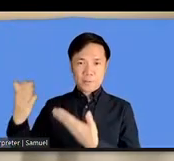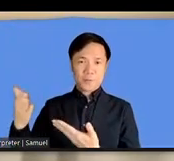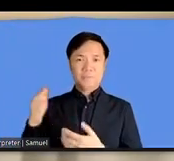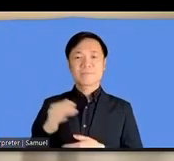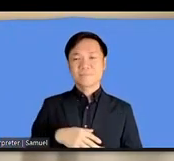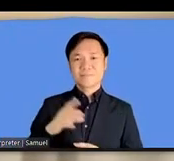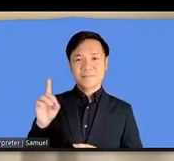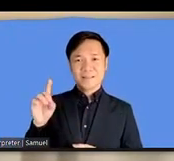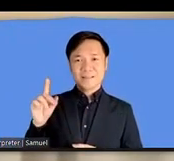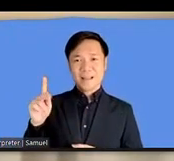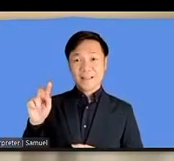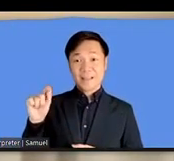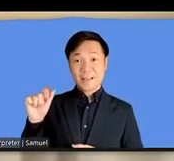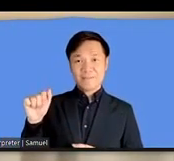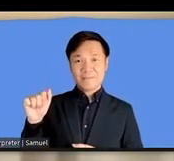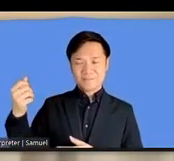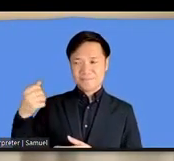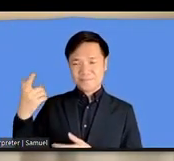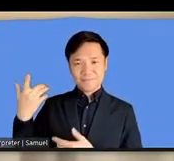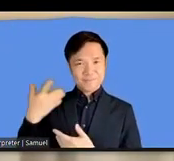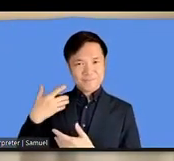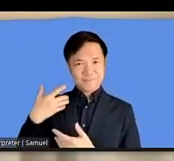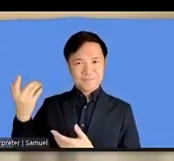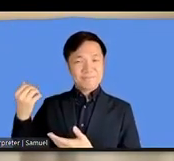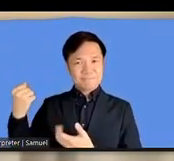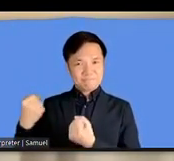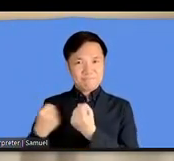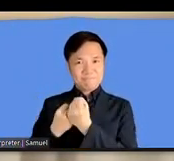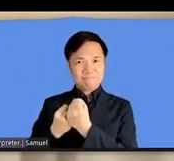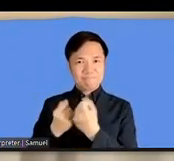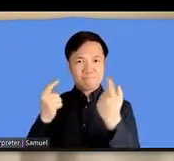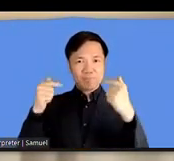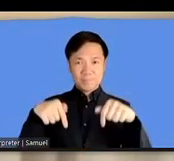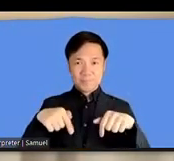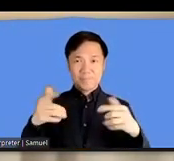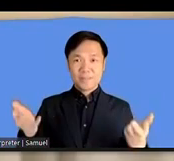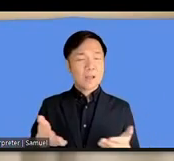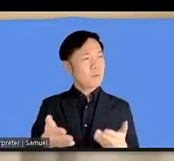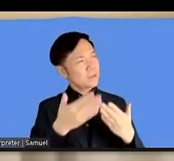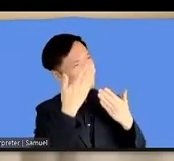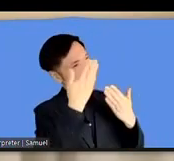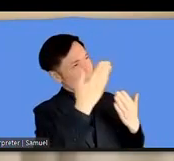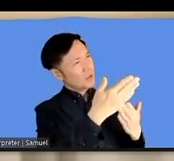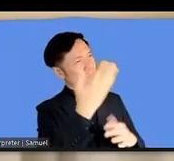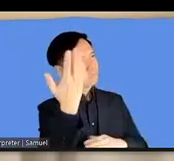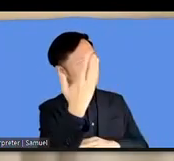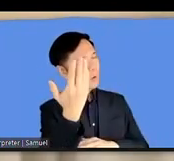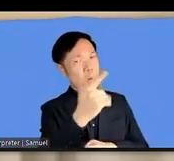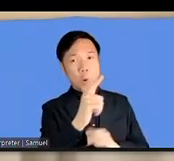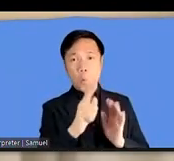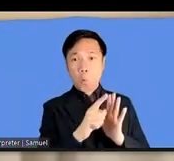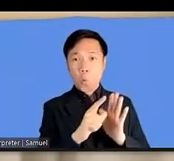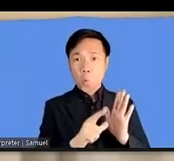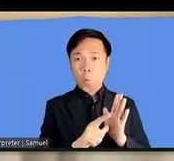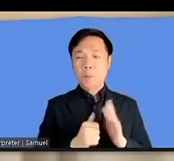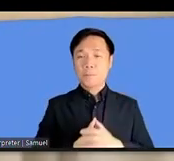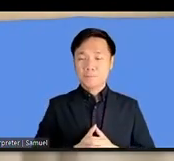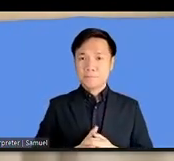And I would love to comment on the professor's input on laws that guide accessibility.